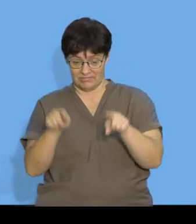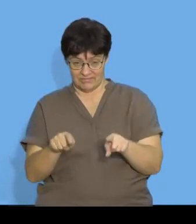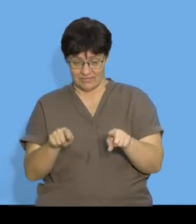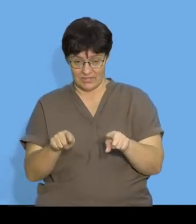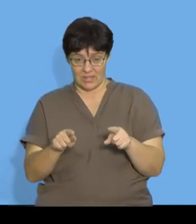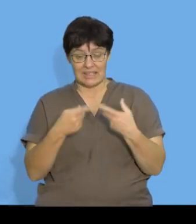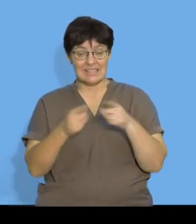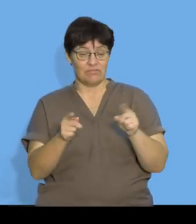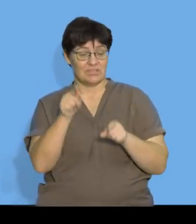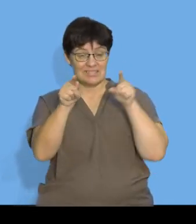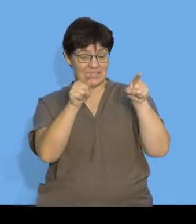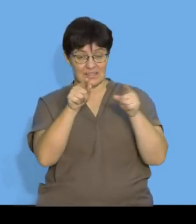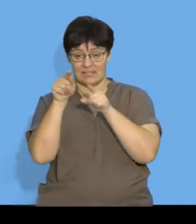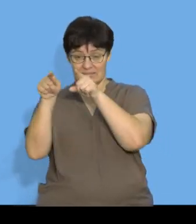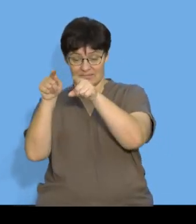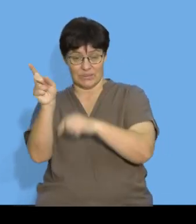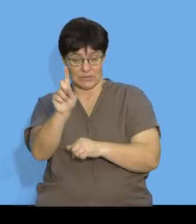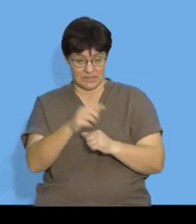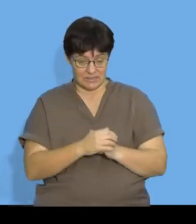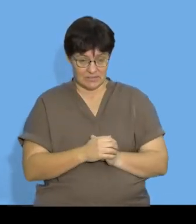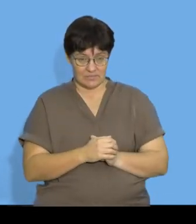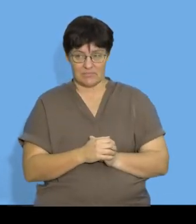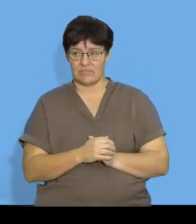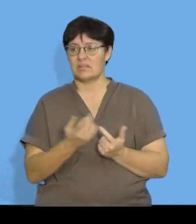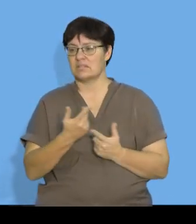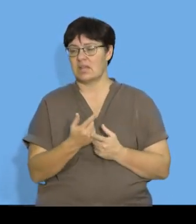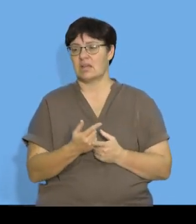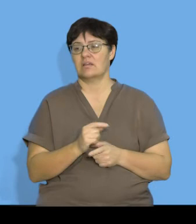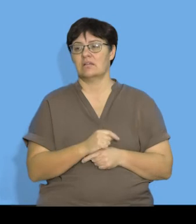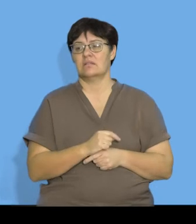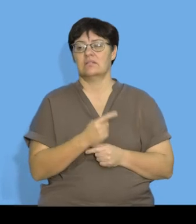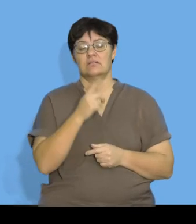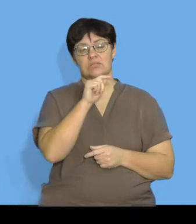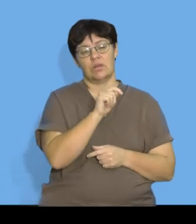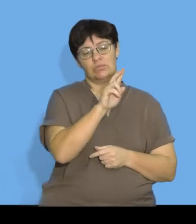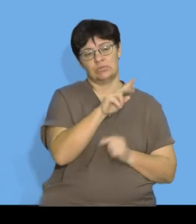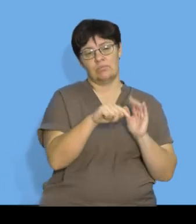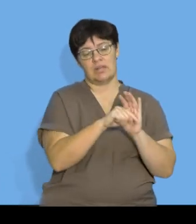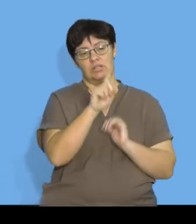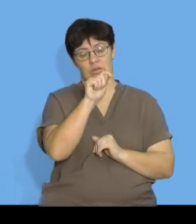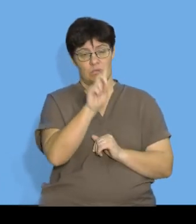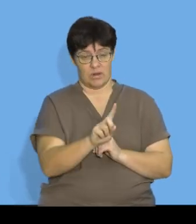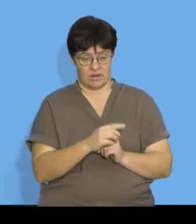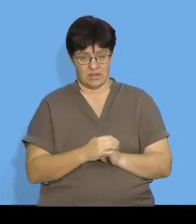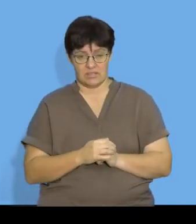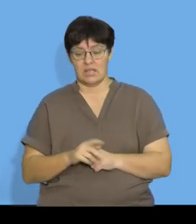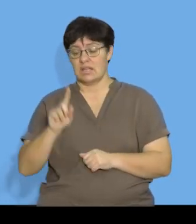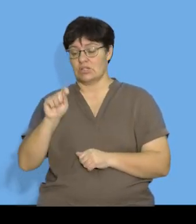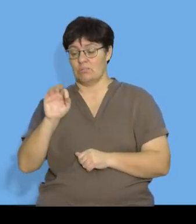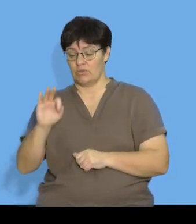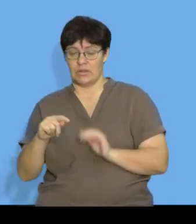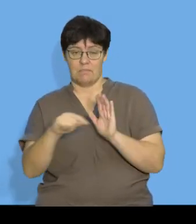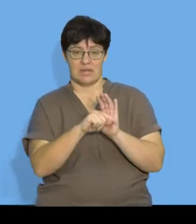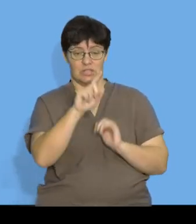calculate the common difference we know that I can say term two minus term one and I can say term